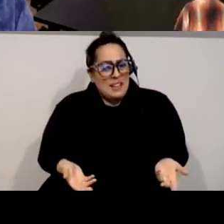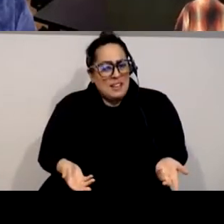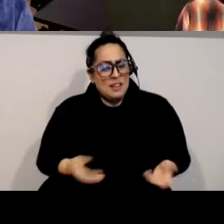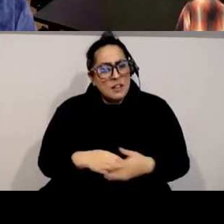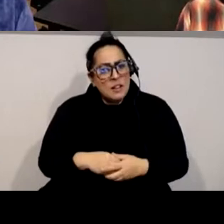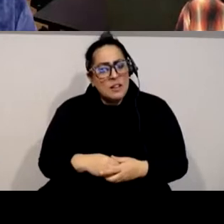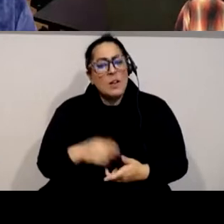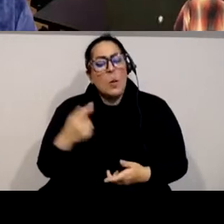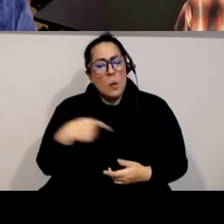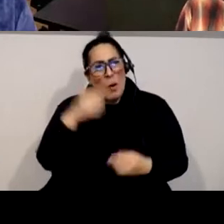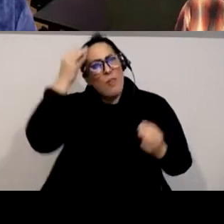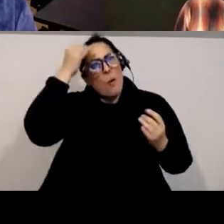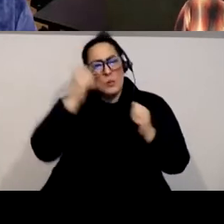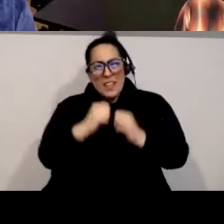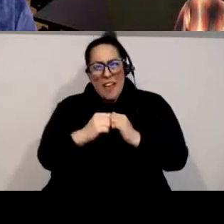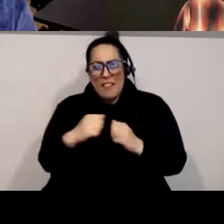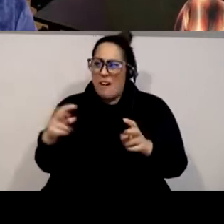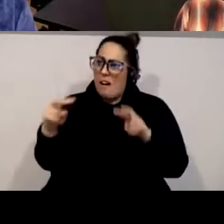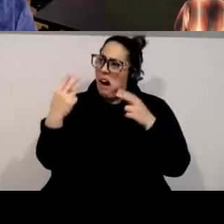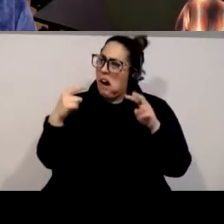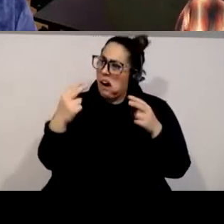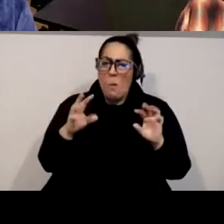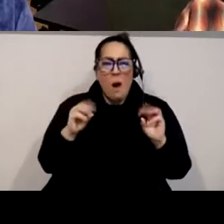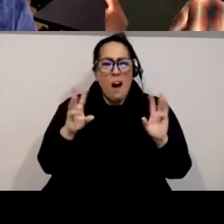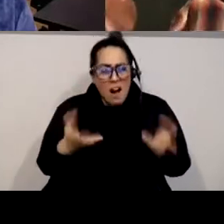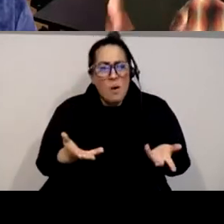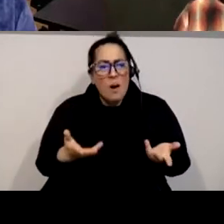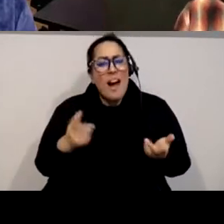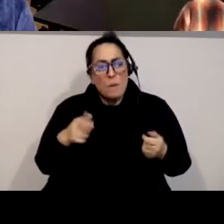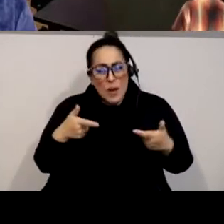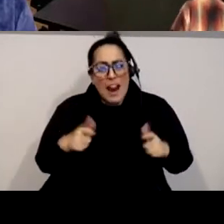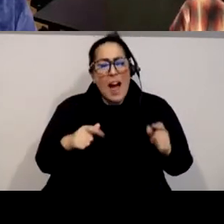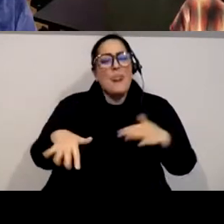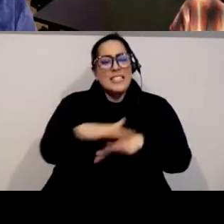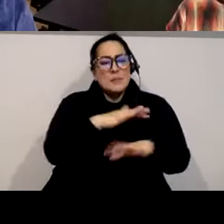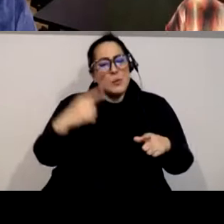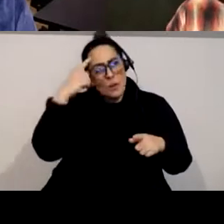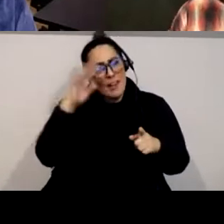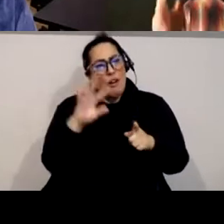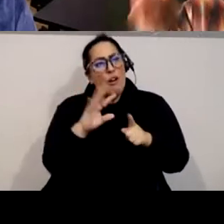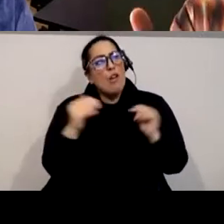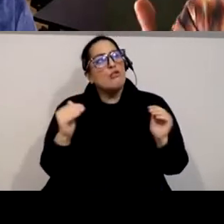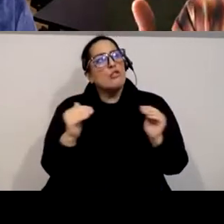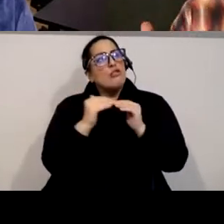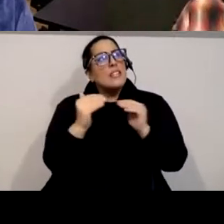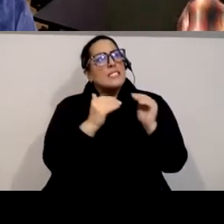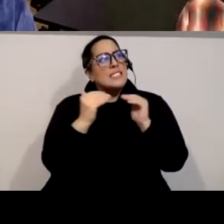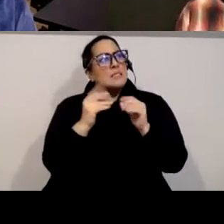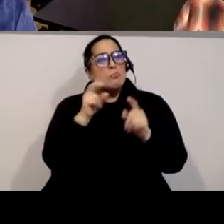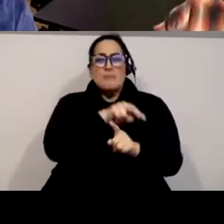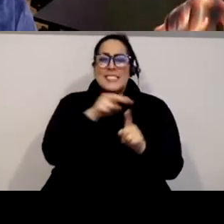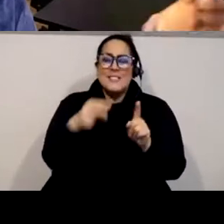have to be able to allow ourselves the space and to think about cultural justice as perspective as well